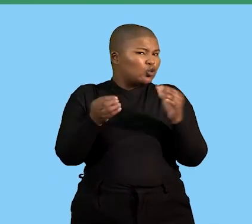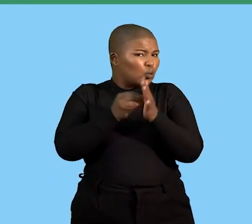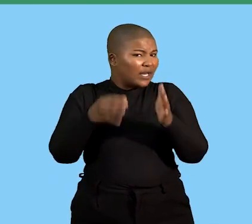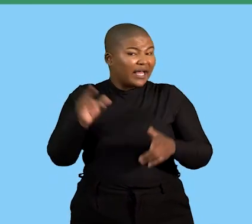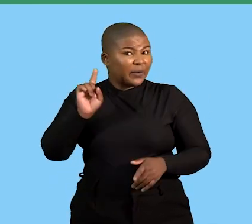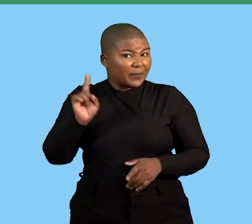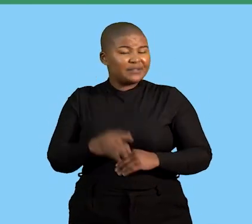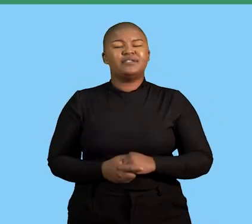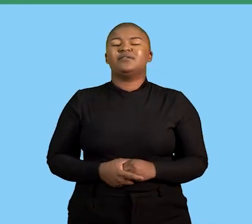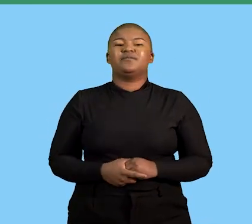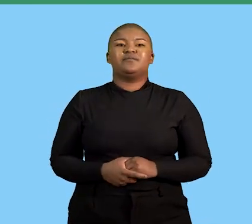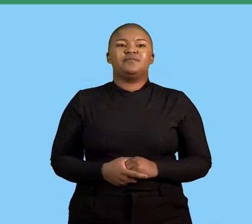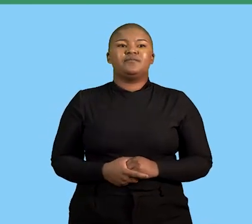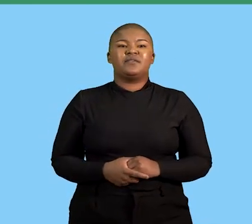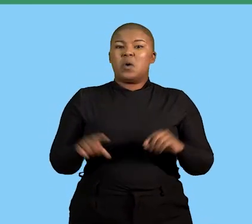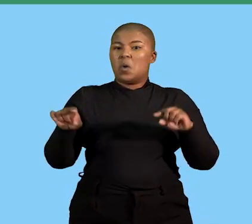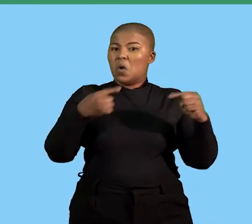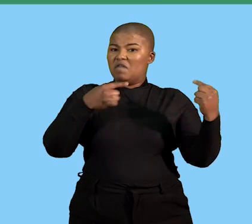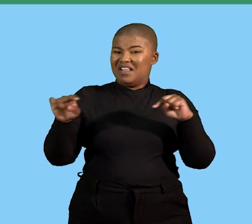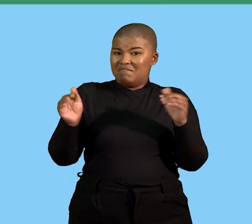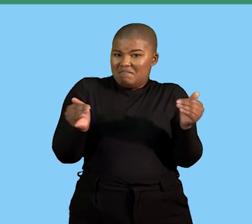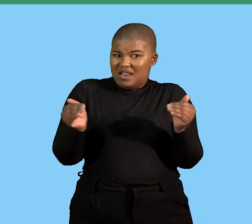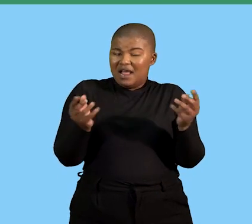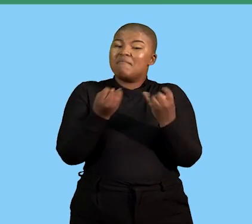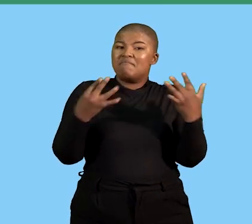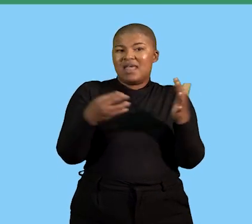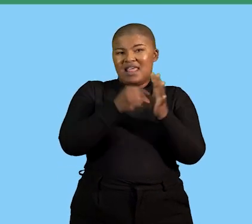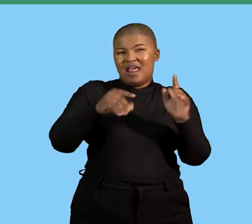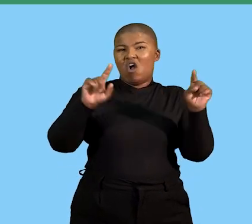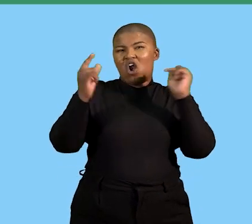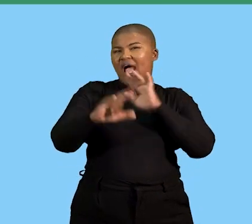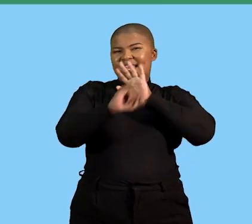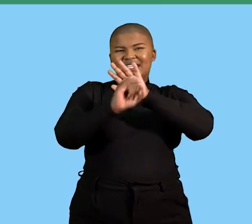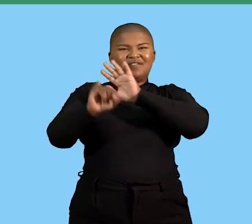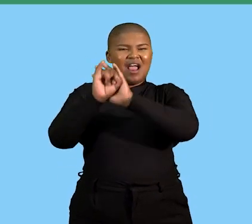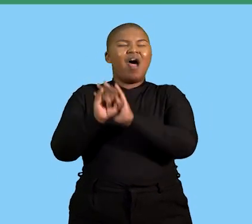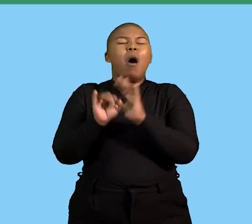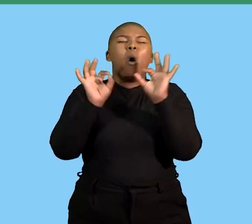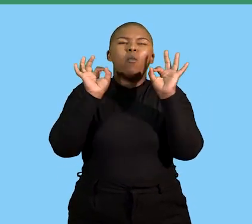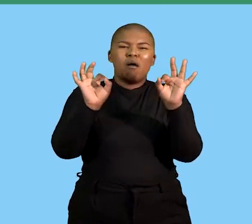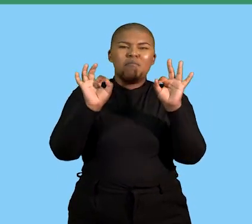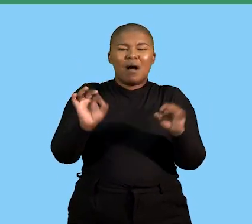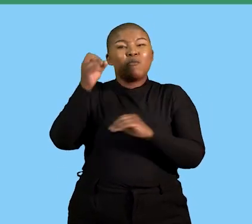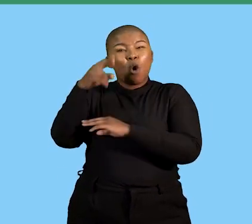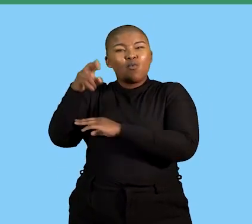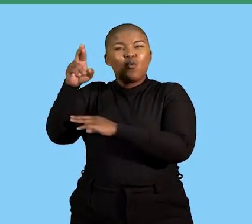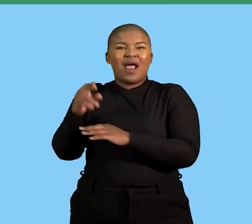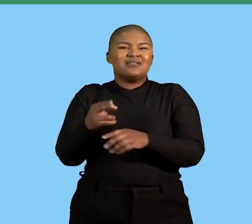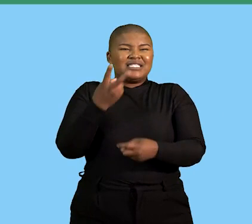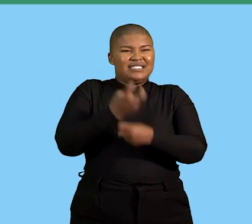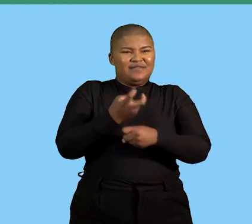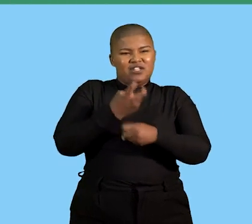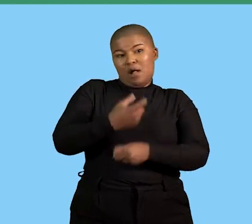when it comes to this part of the lesson which is conflict management many learners fail to identify the correct difficult personality